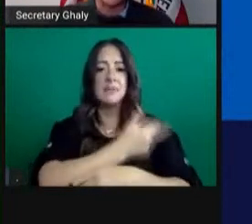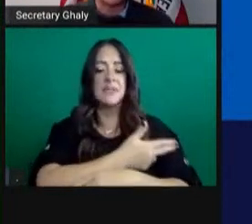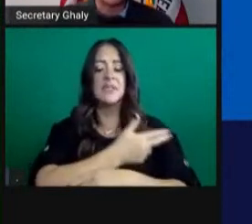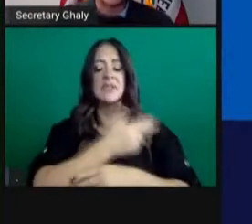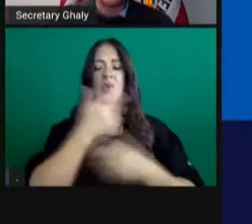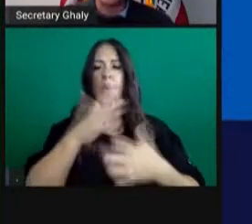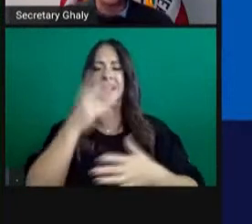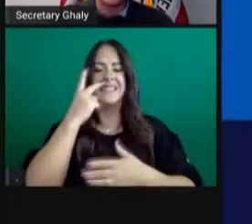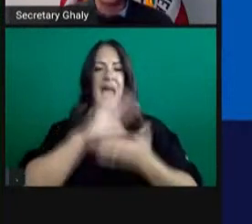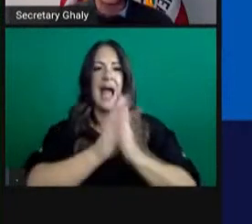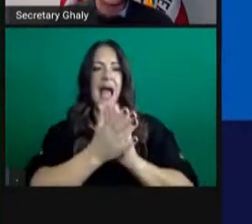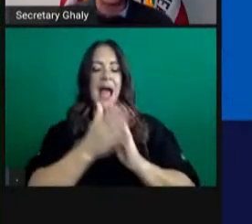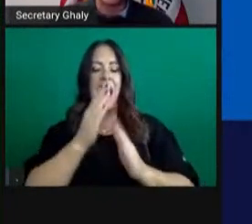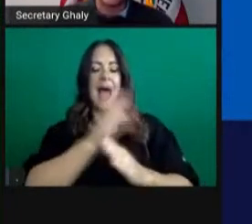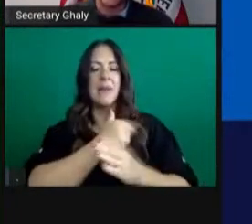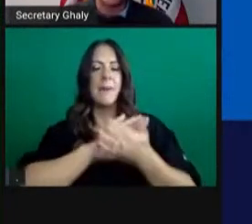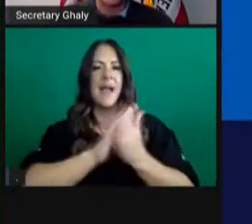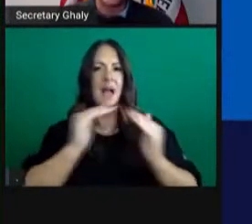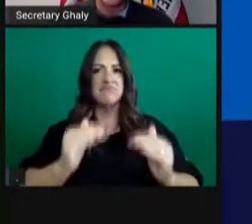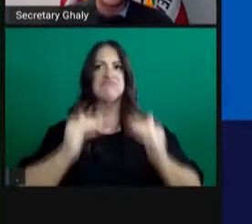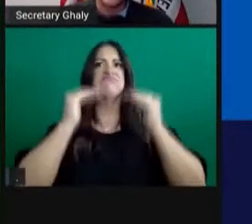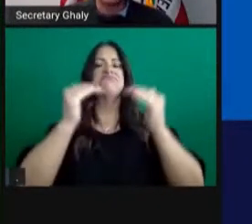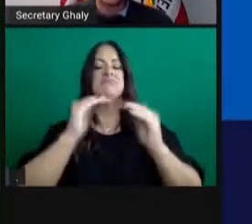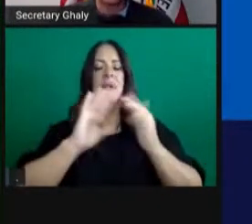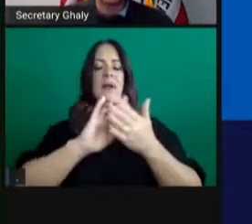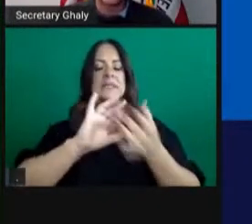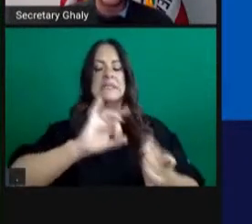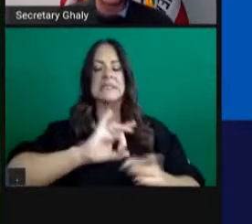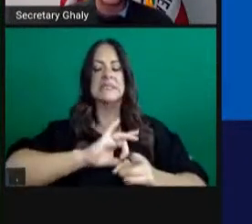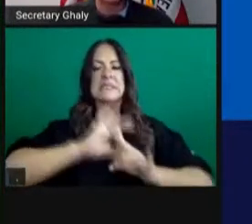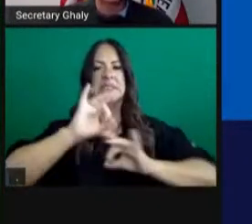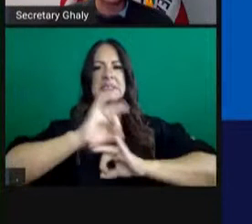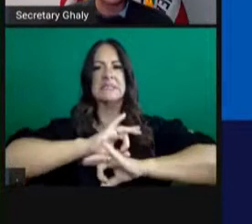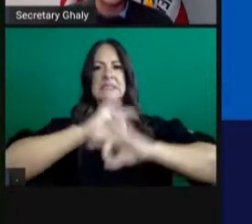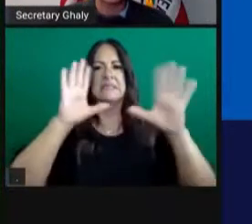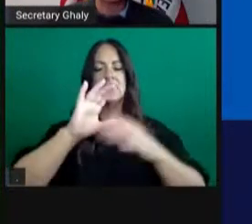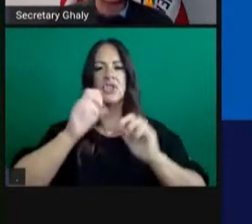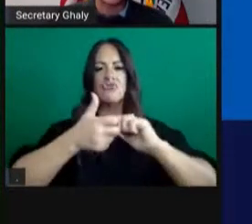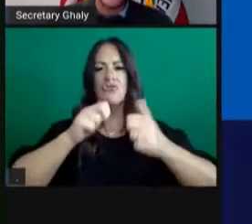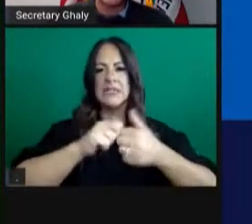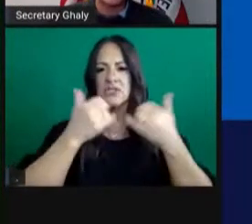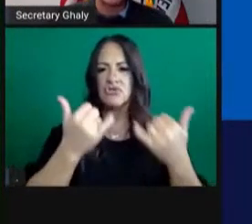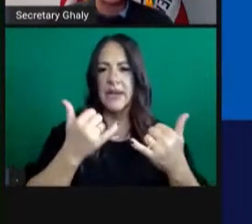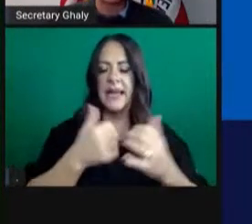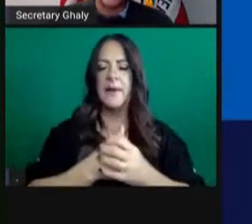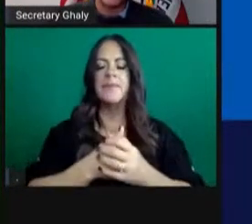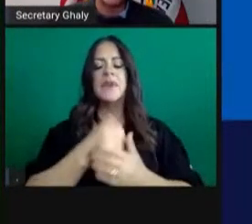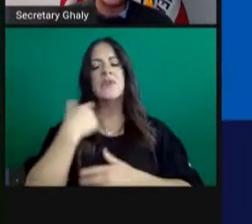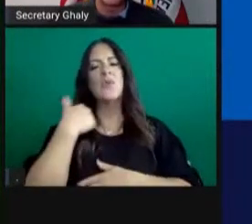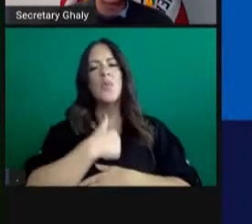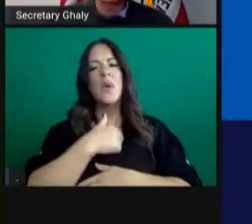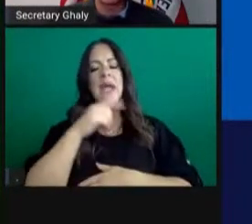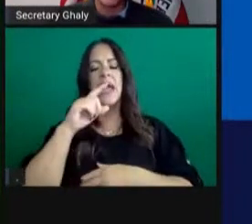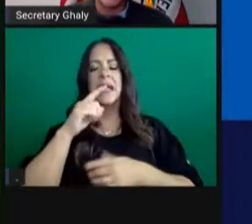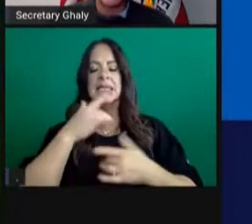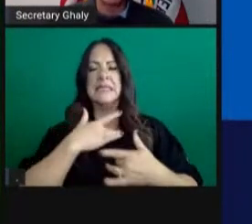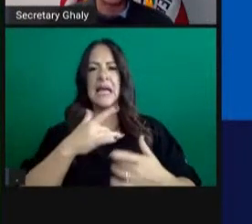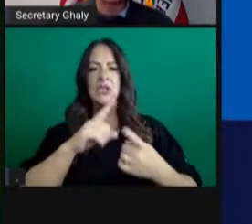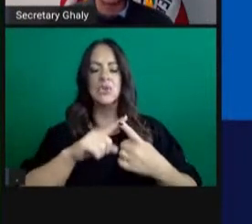moving into crisis care. That's first and foremost. That means getting a good sense of what's happening on the ground,